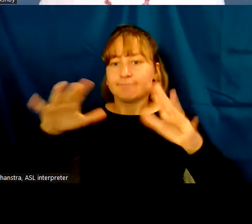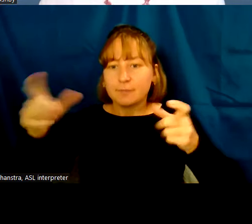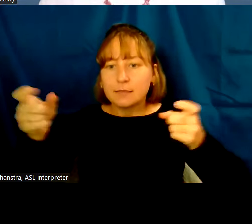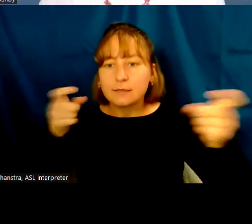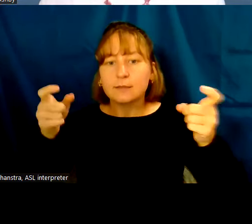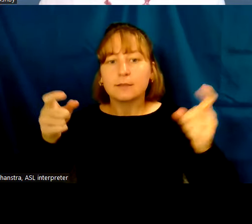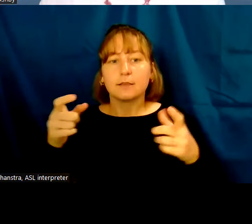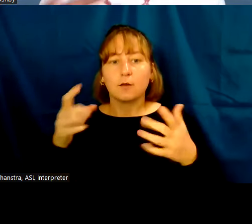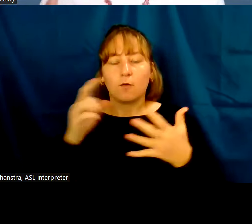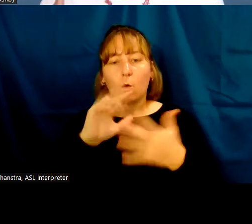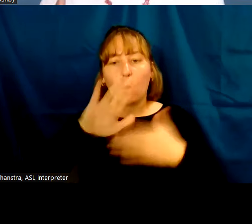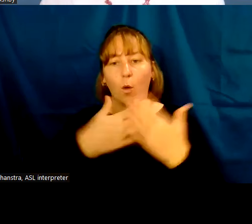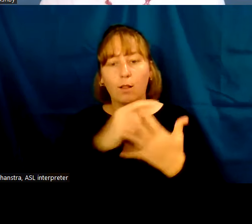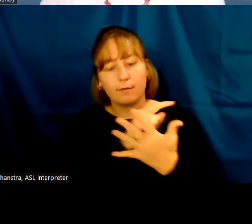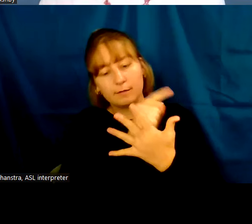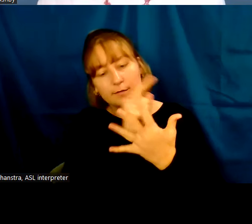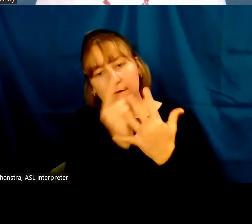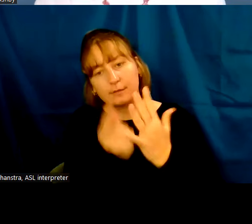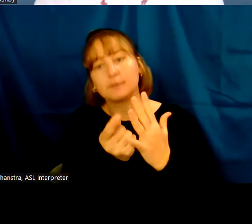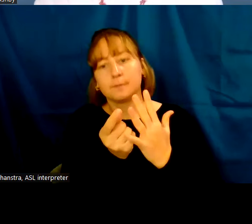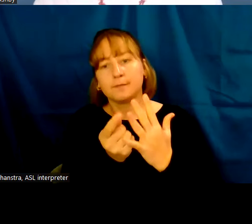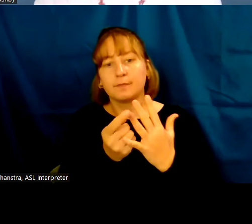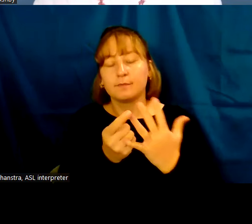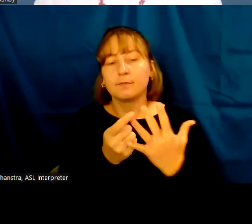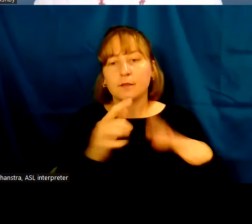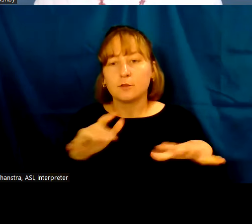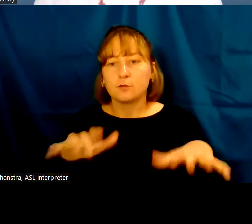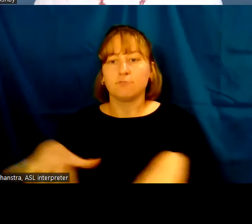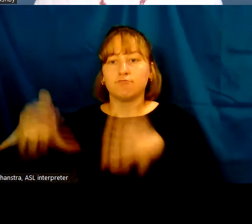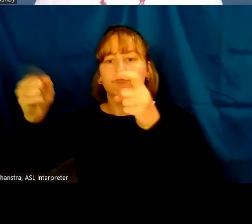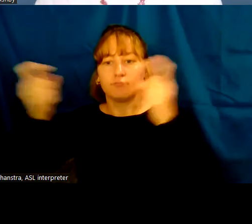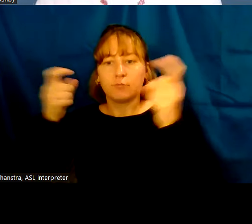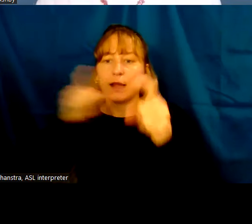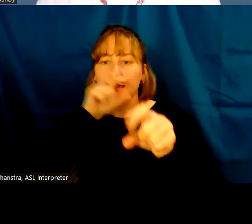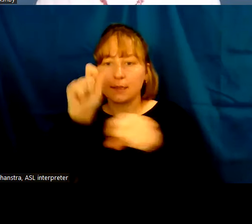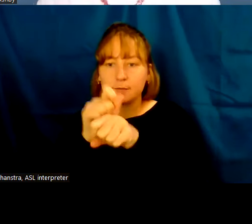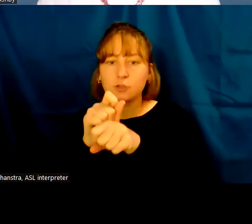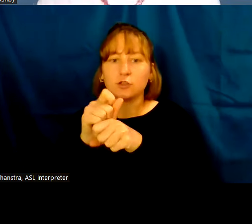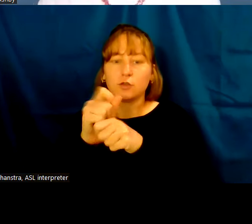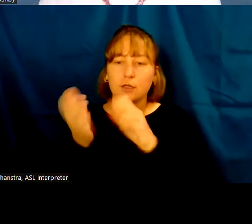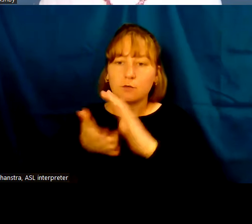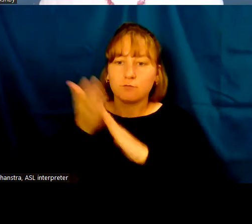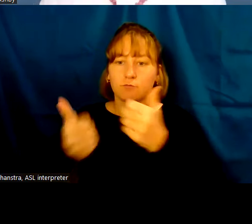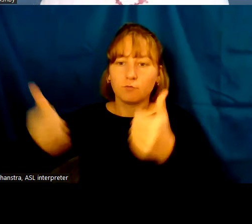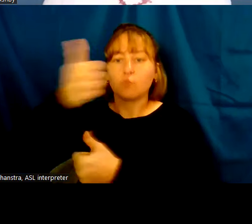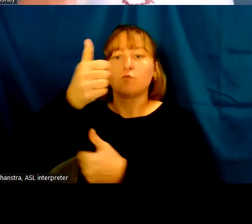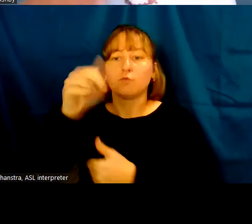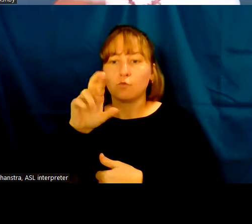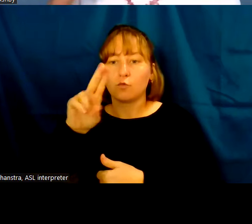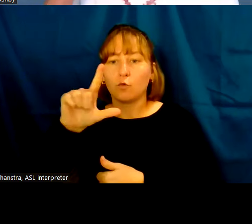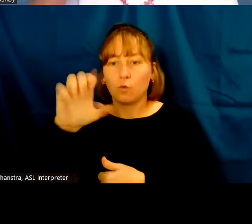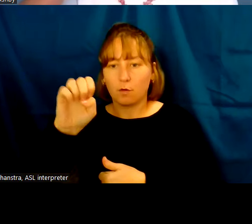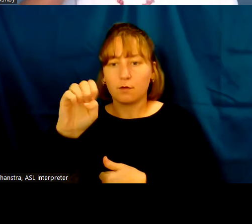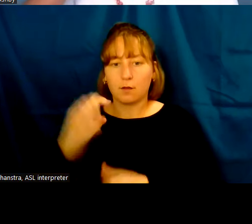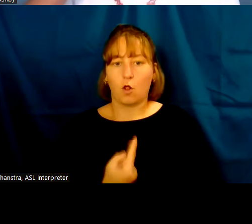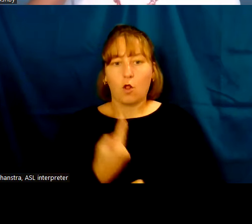following queens to come to power and legitimately rule as sole rulers. She's